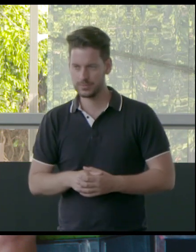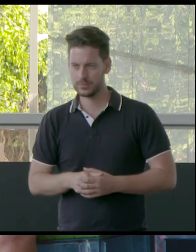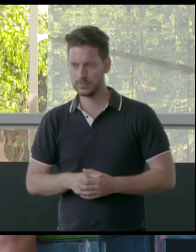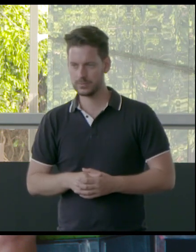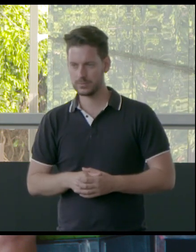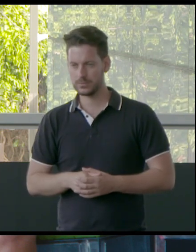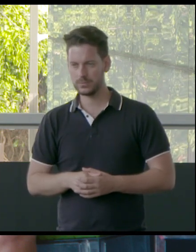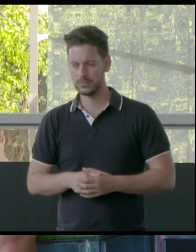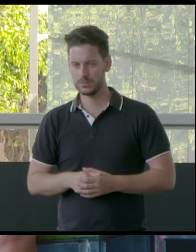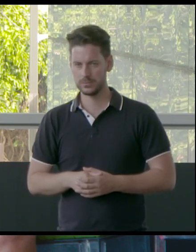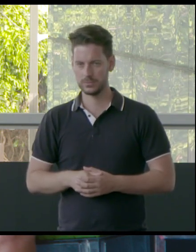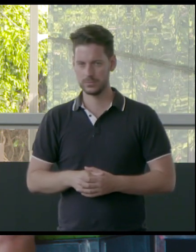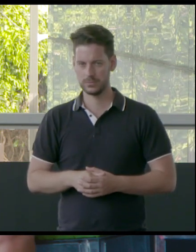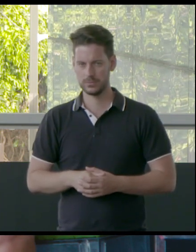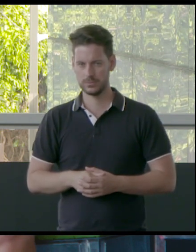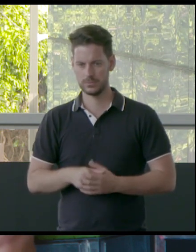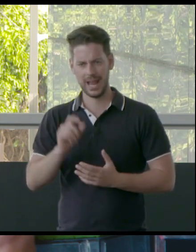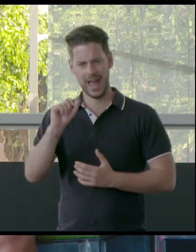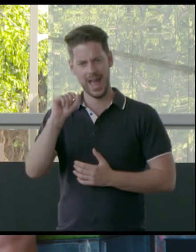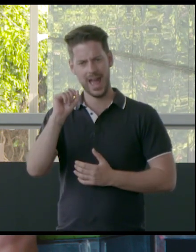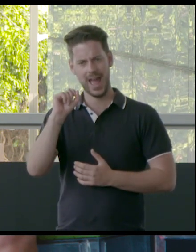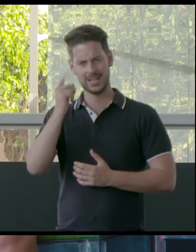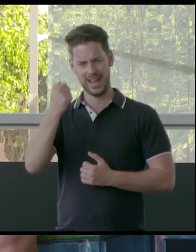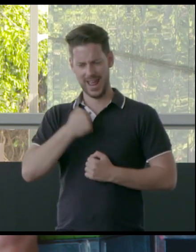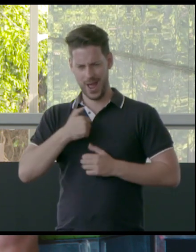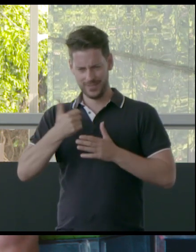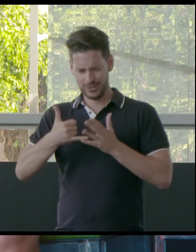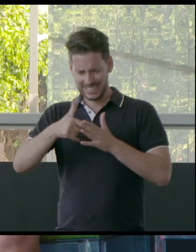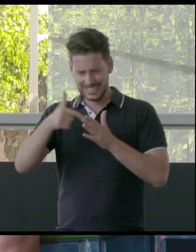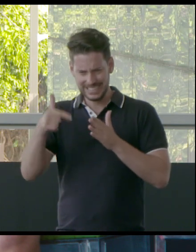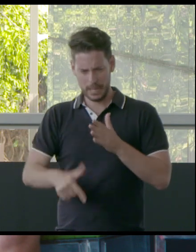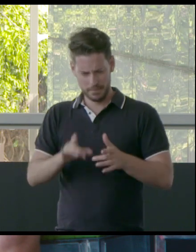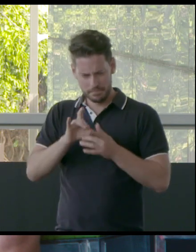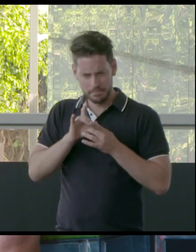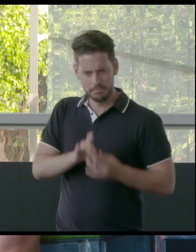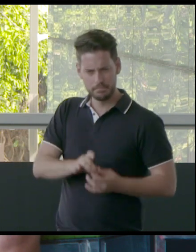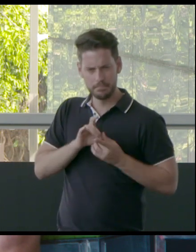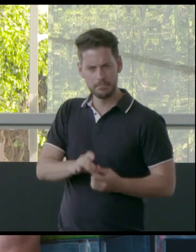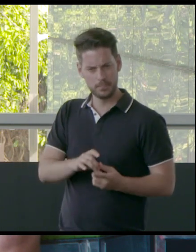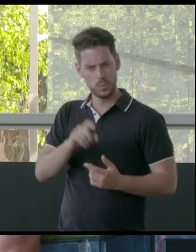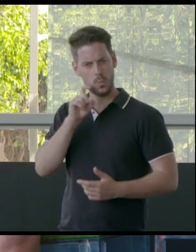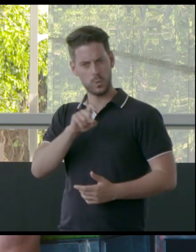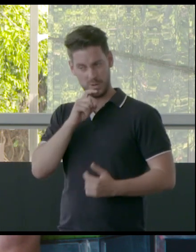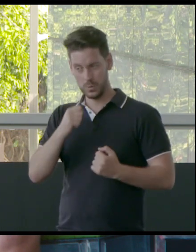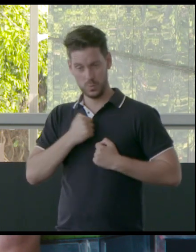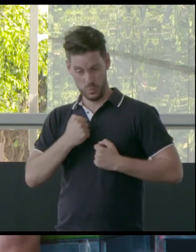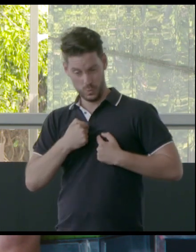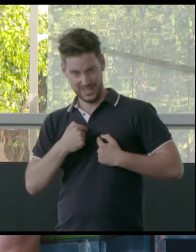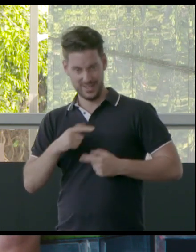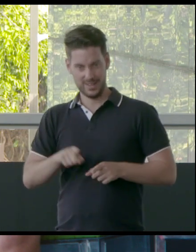understand the deep meaning and connection. and it is. We are country,